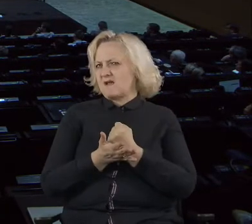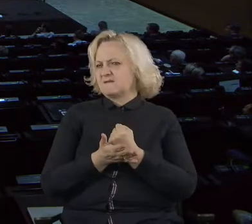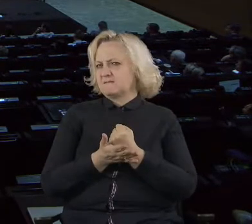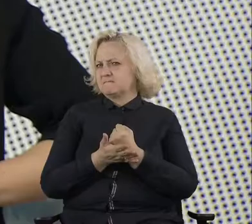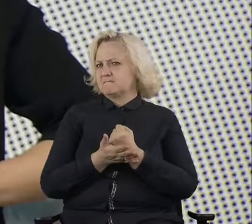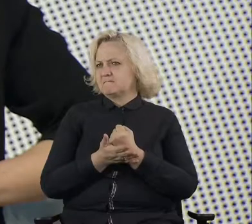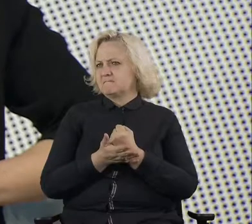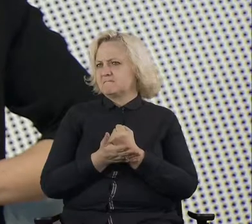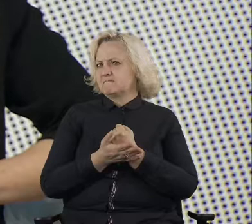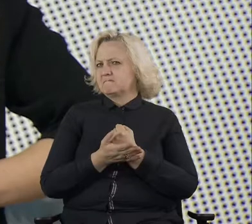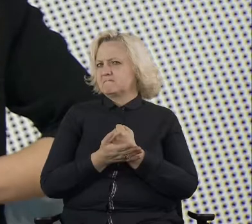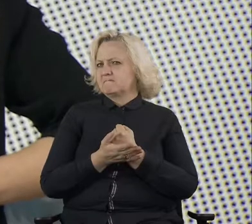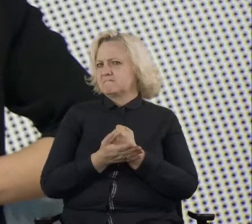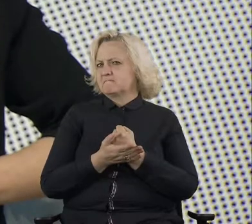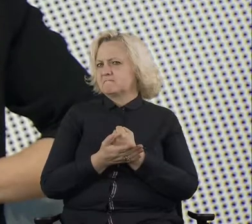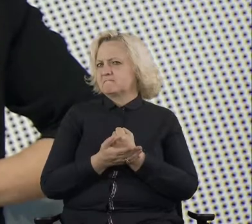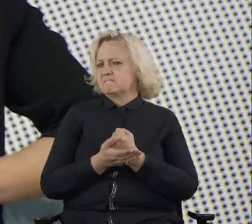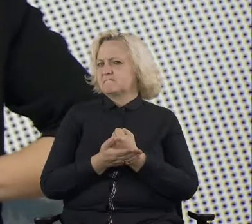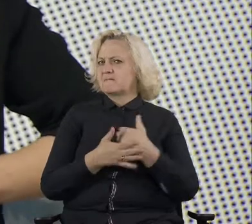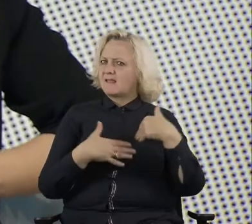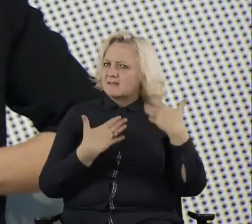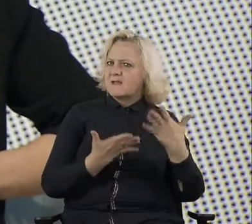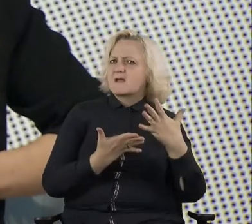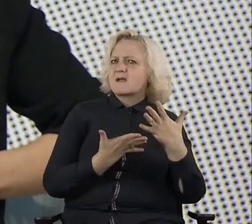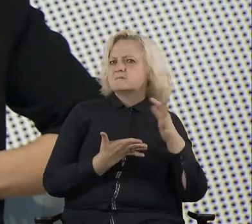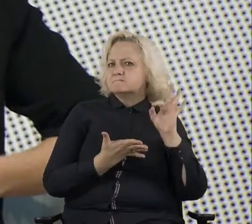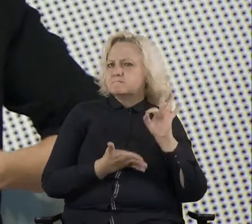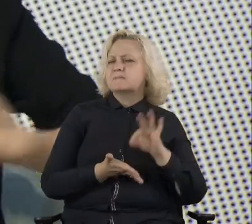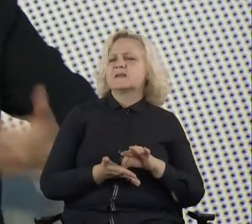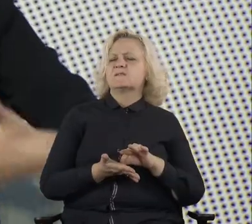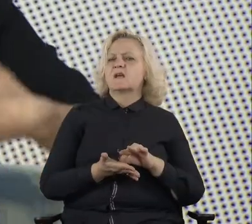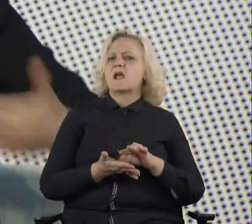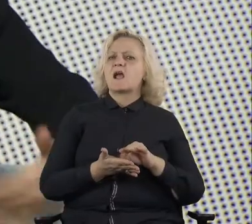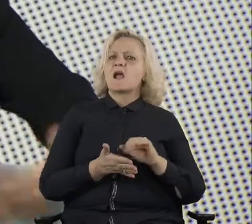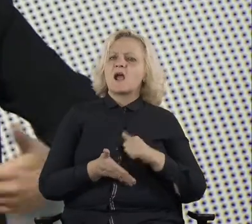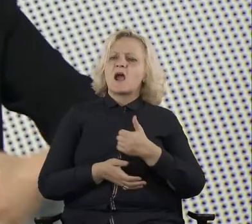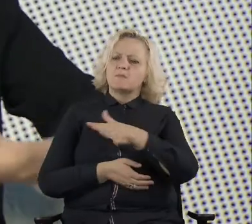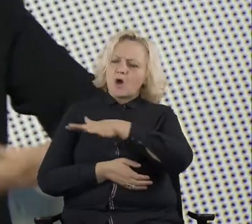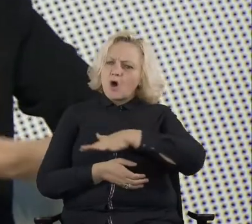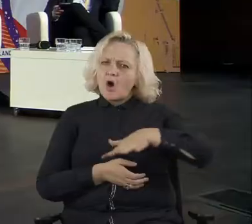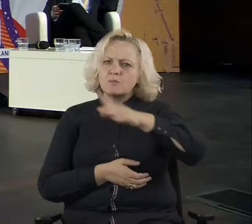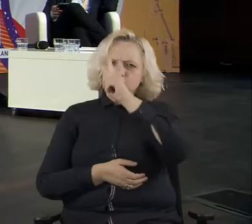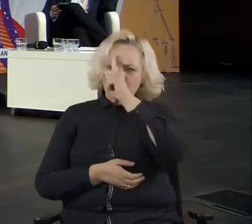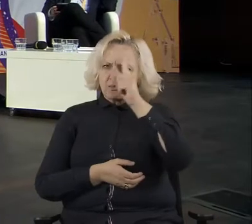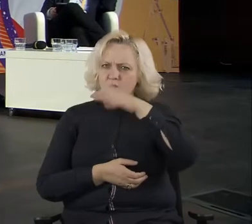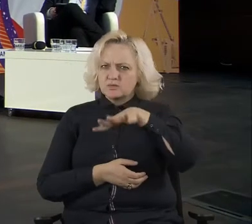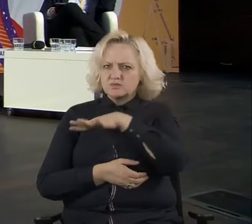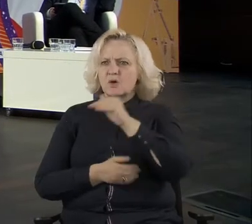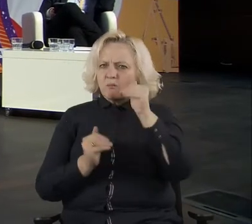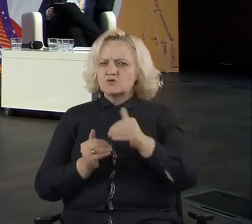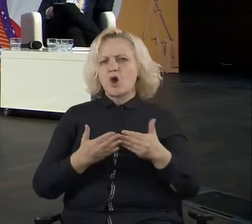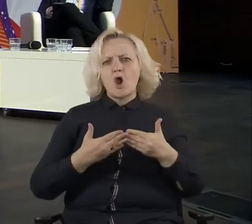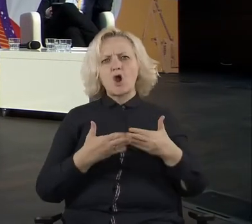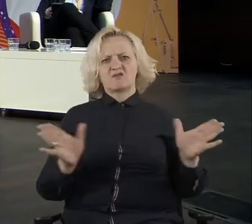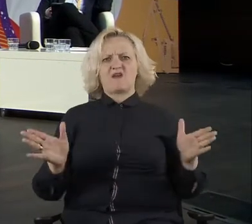that, uh, the public sector can be, can open up. If you, what we did, because, uh, we did, what we did, it